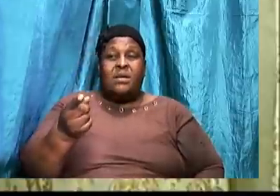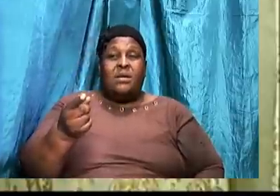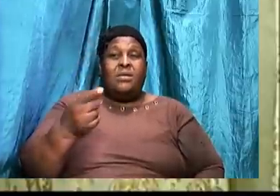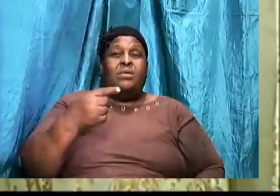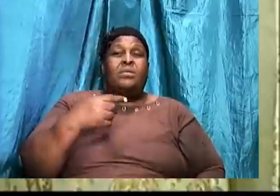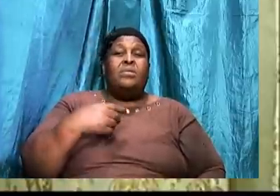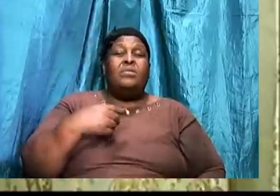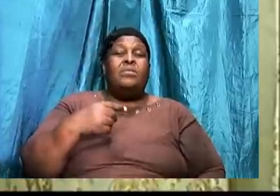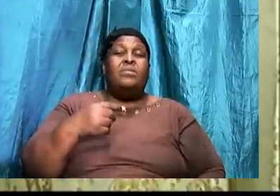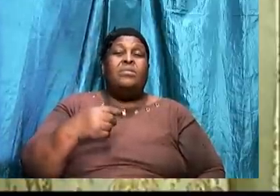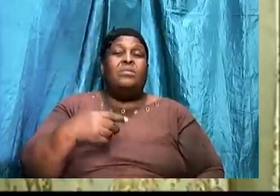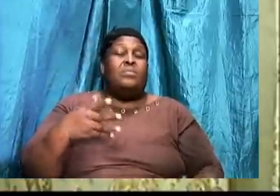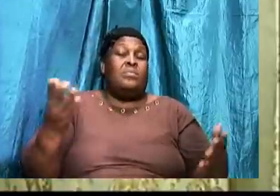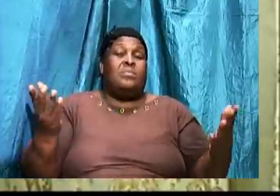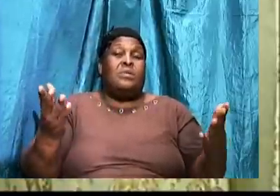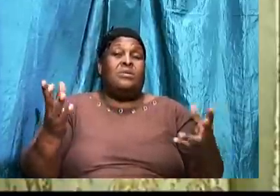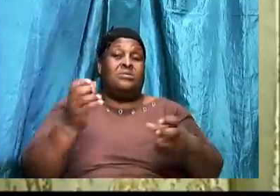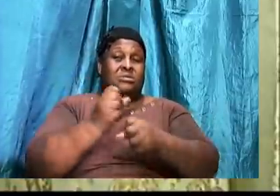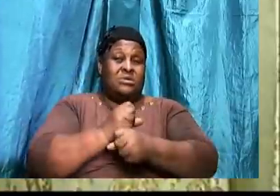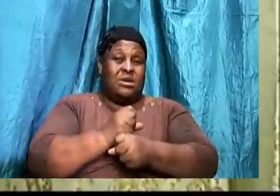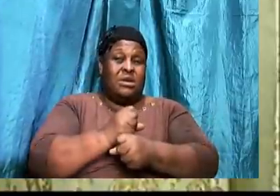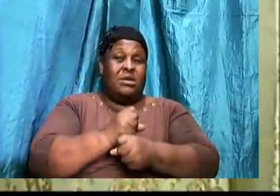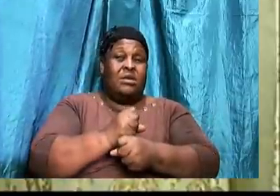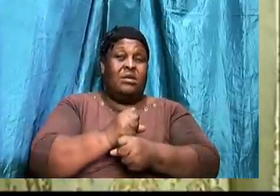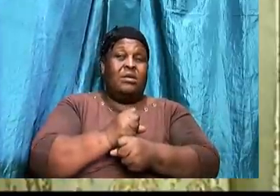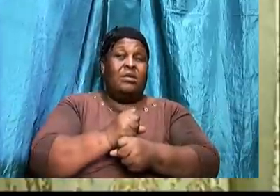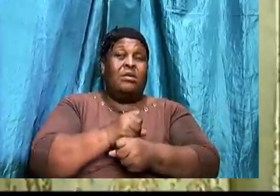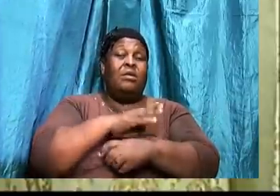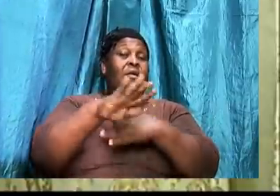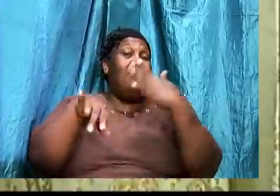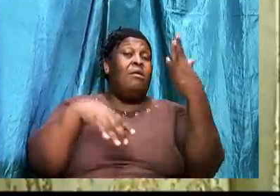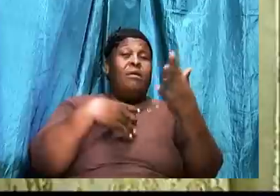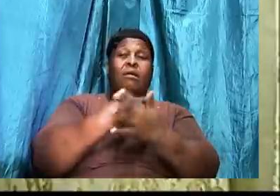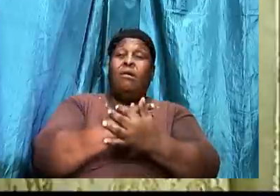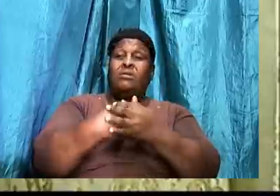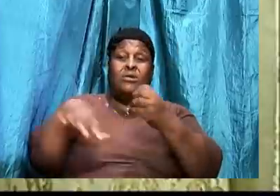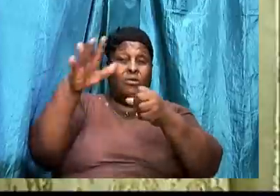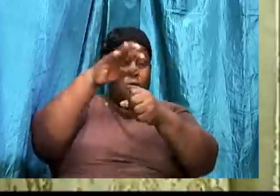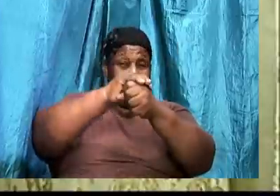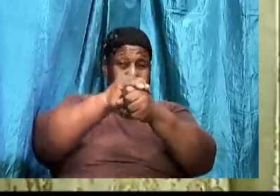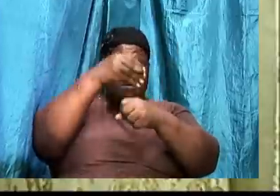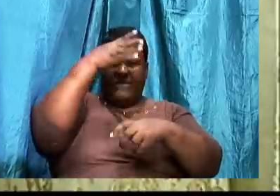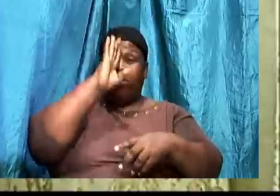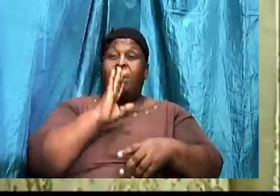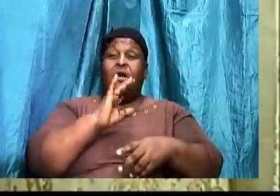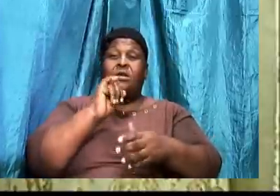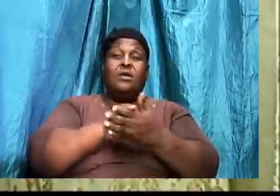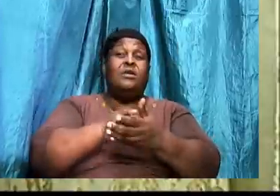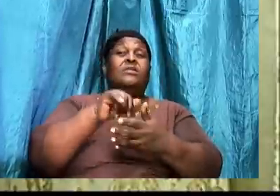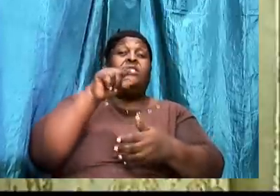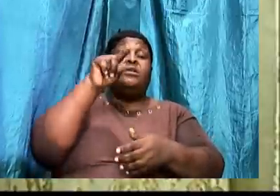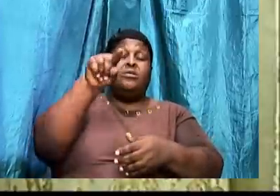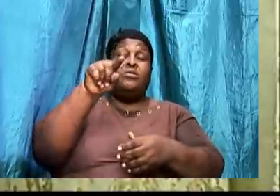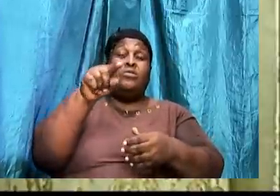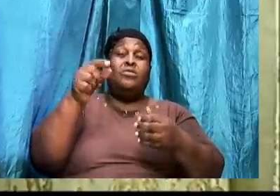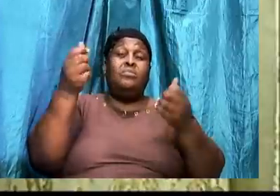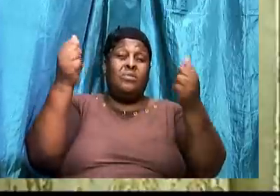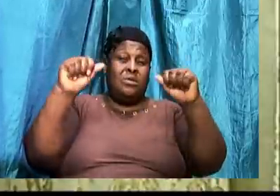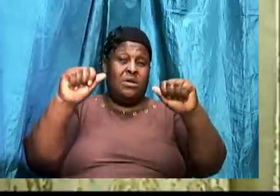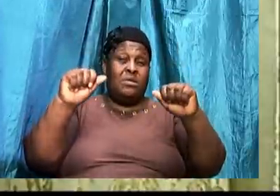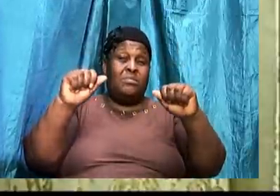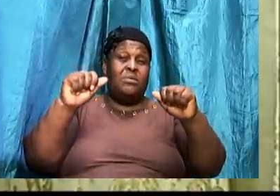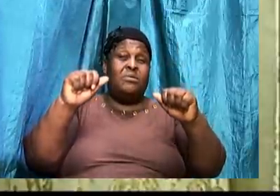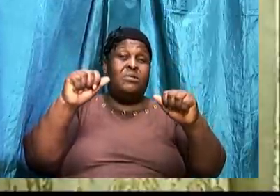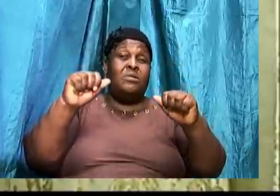Wherefore. Take unto you the whole armor of God. That he might be able to withstand the wiles.